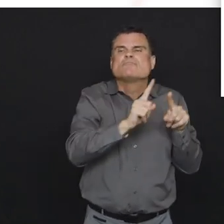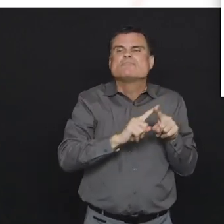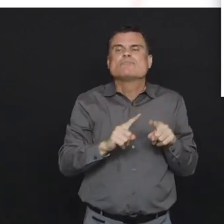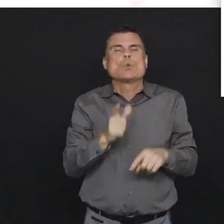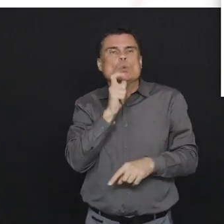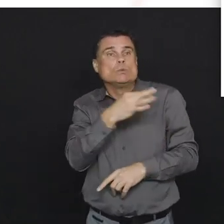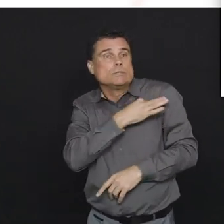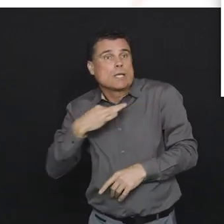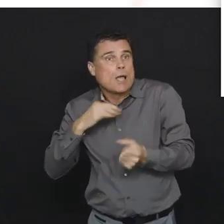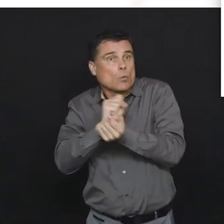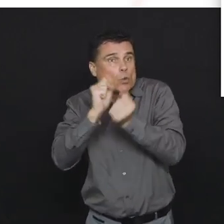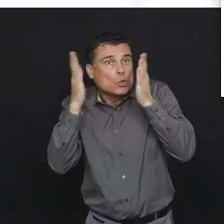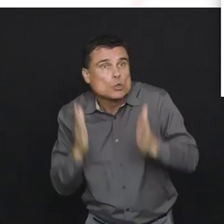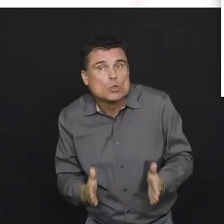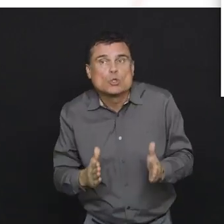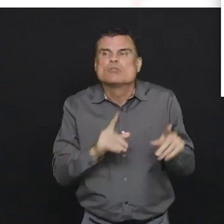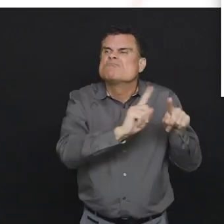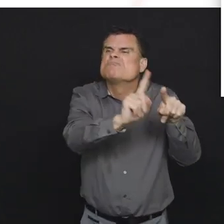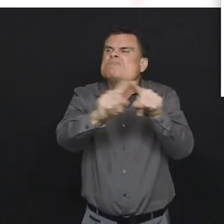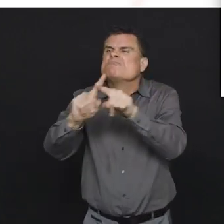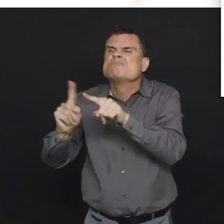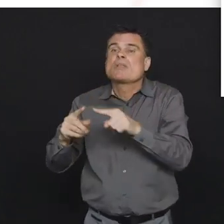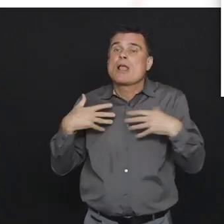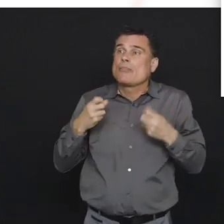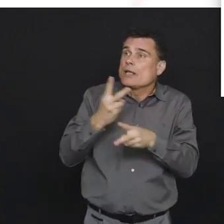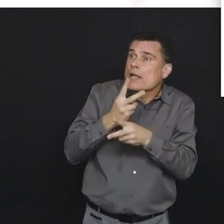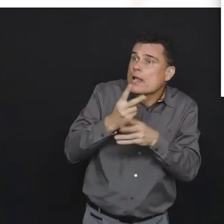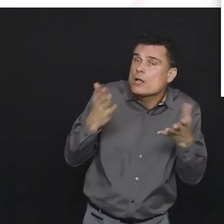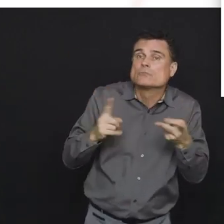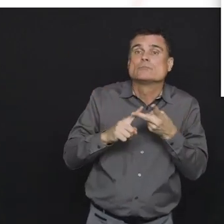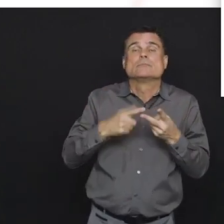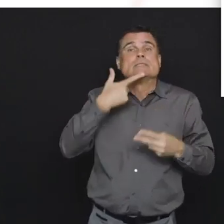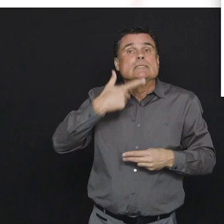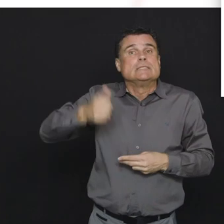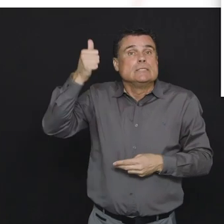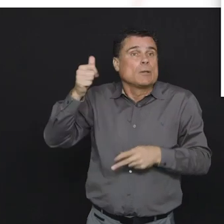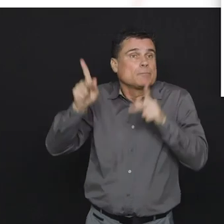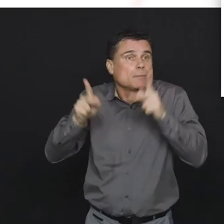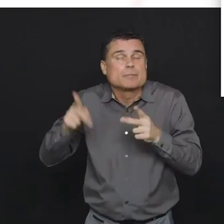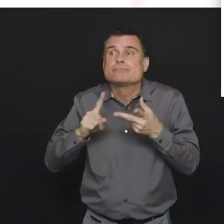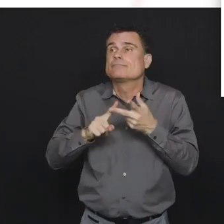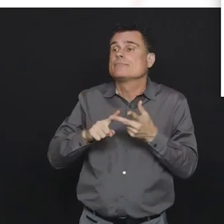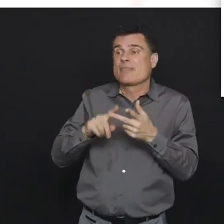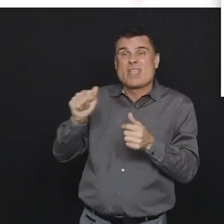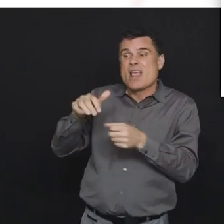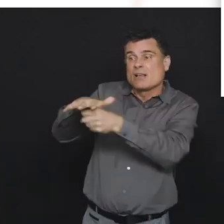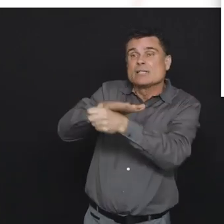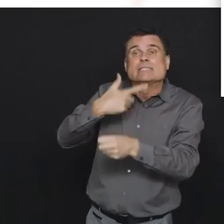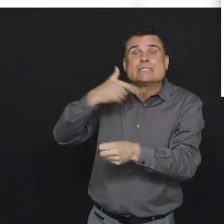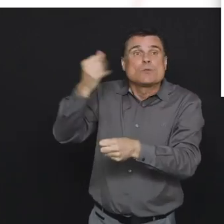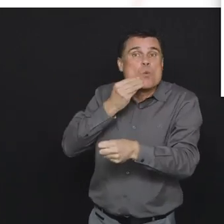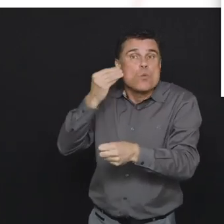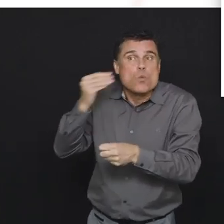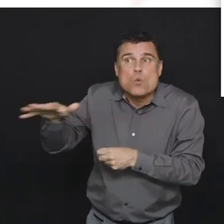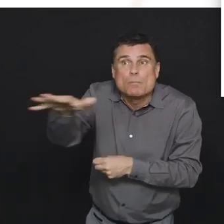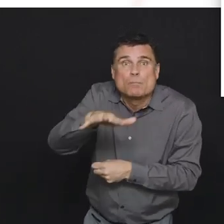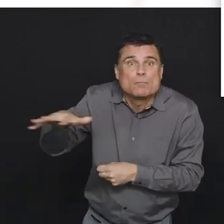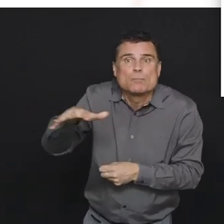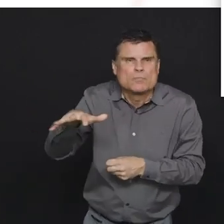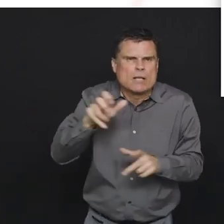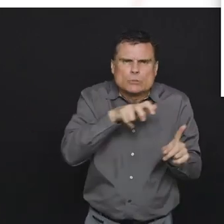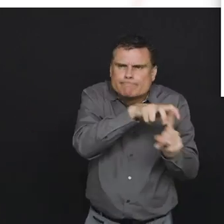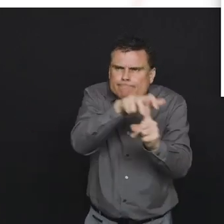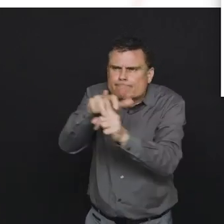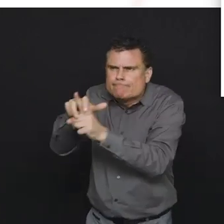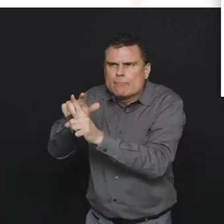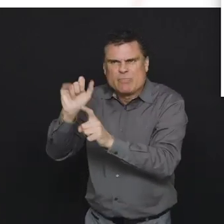we detect any cases in our hospitals in healthcare workers and in long-term care because we know those are where we can